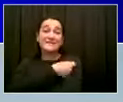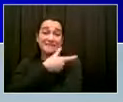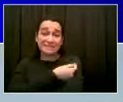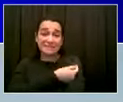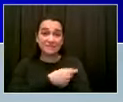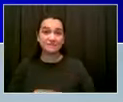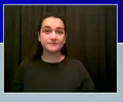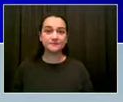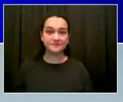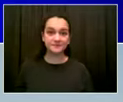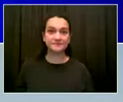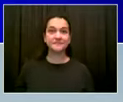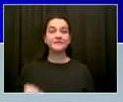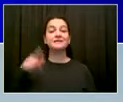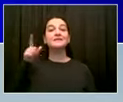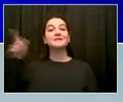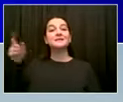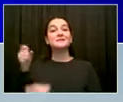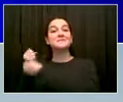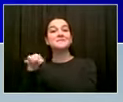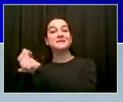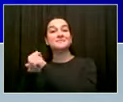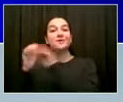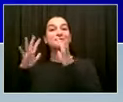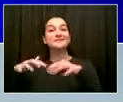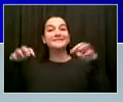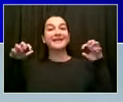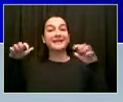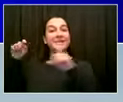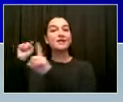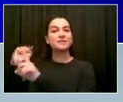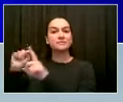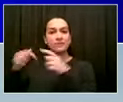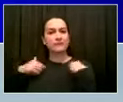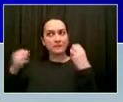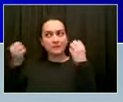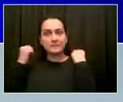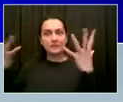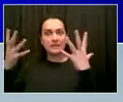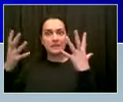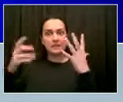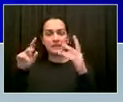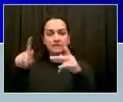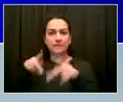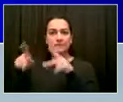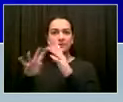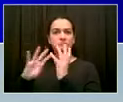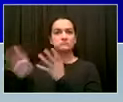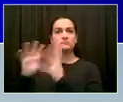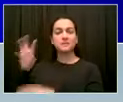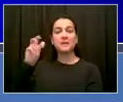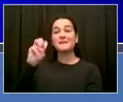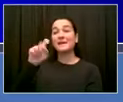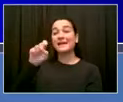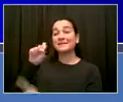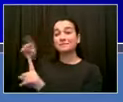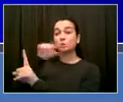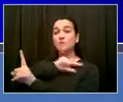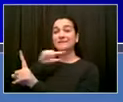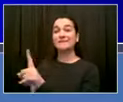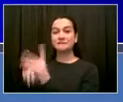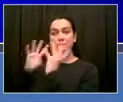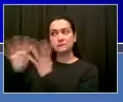of our vaccination effort. I want to thank the Mets. They've been outstanding partners. So as of Monday, we hit 100